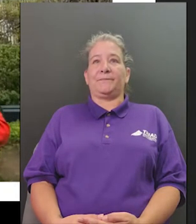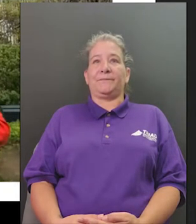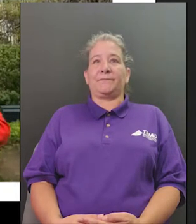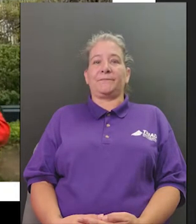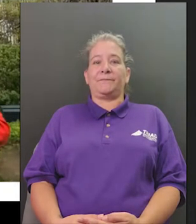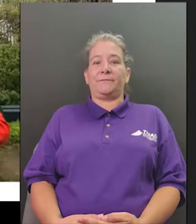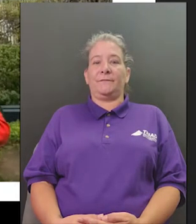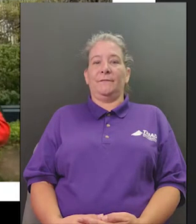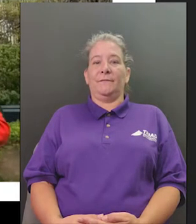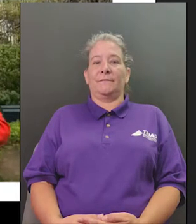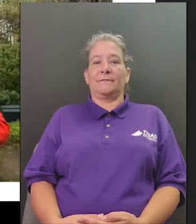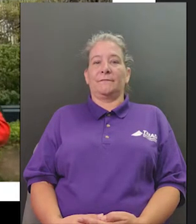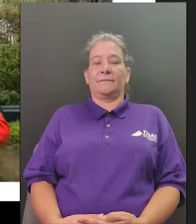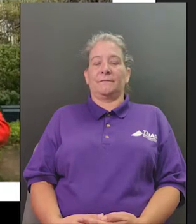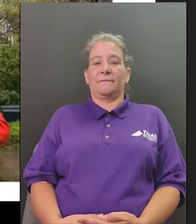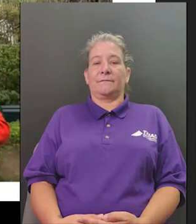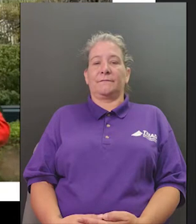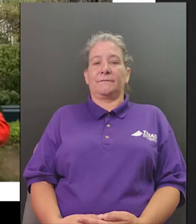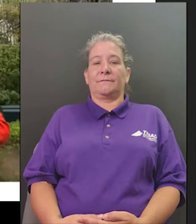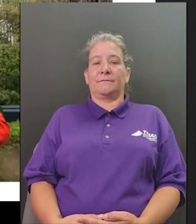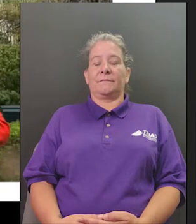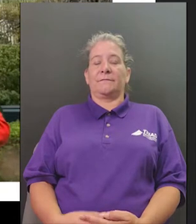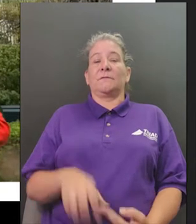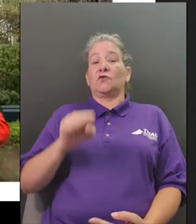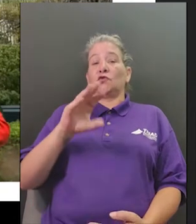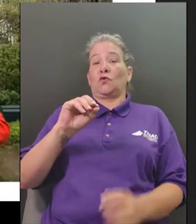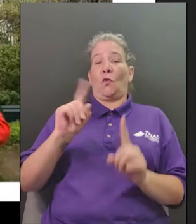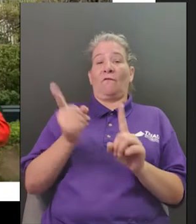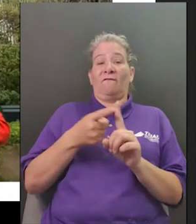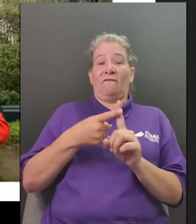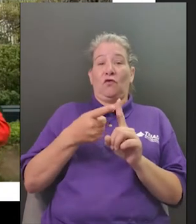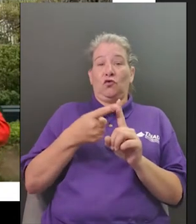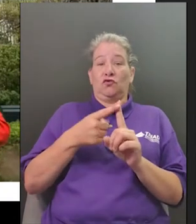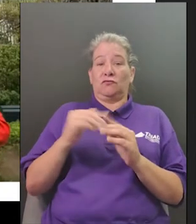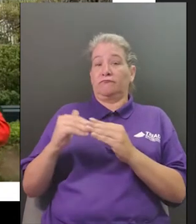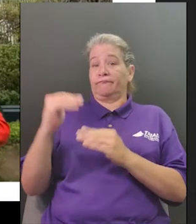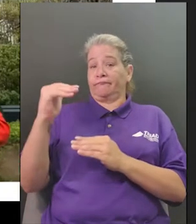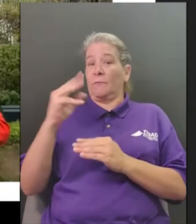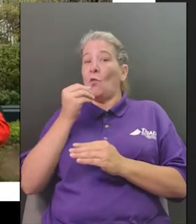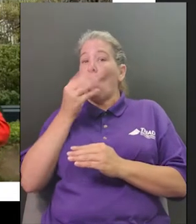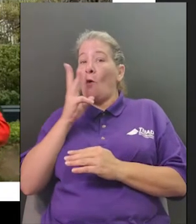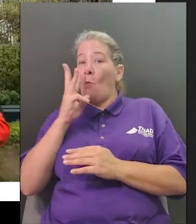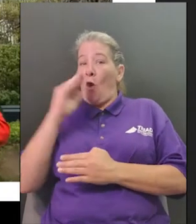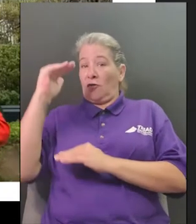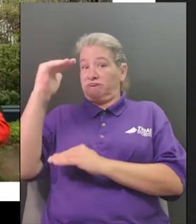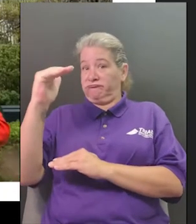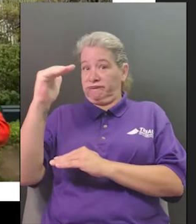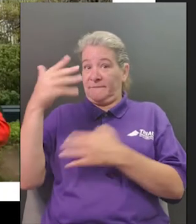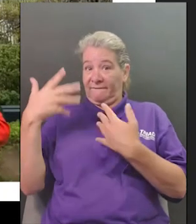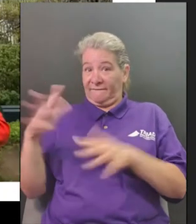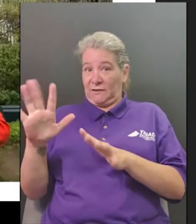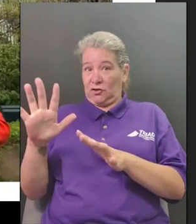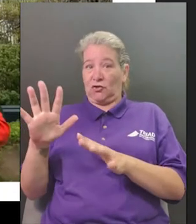is filled with olive oil can you see that i put about a few tablespoons three tablespoons of